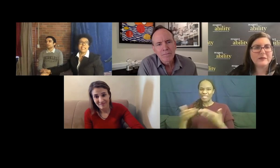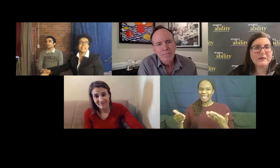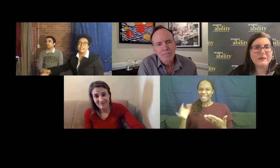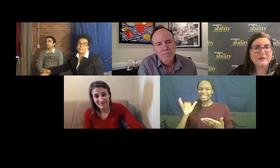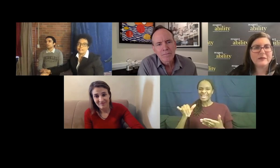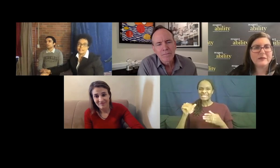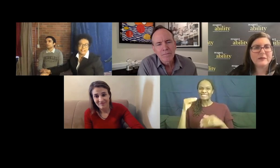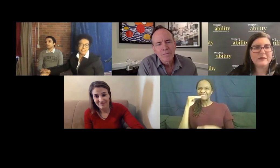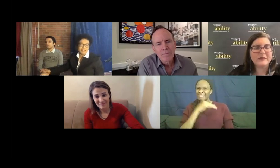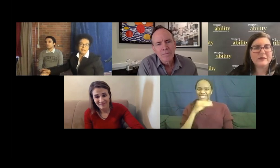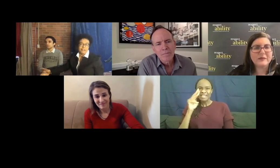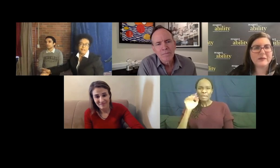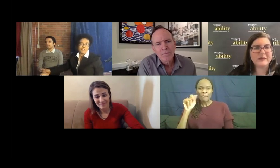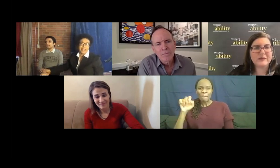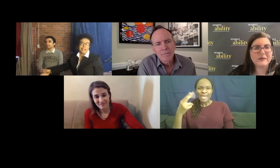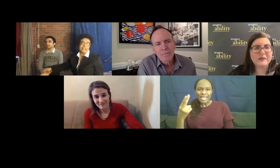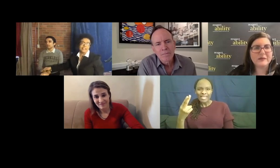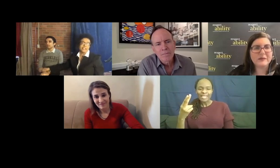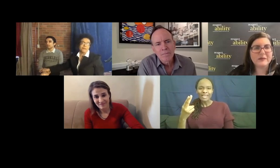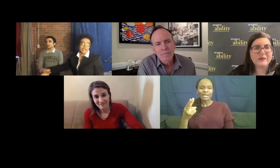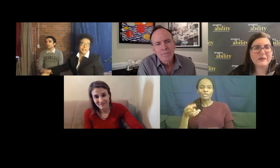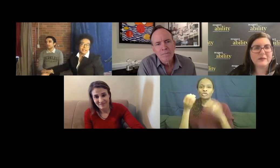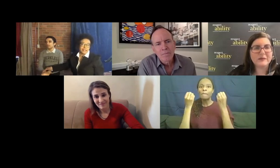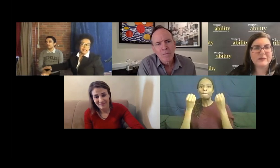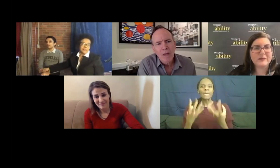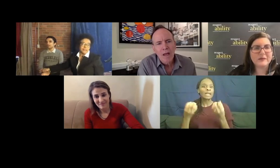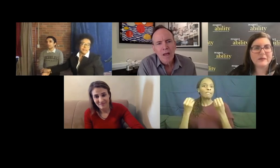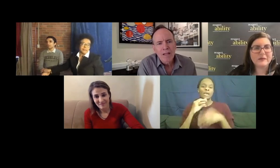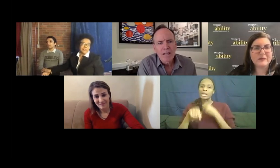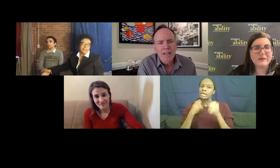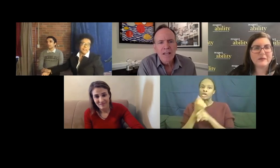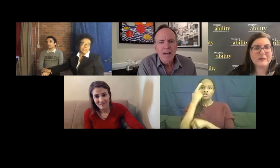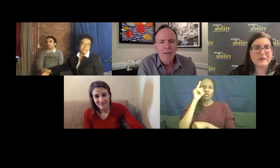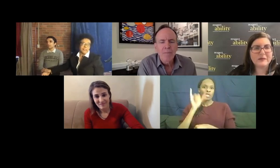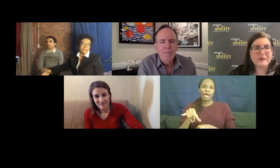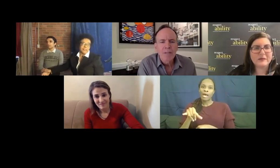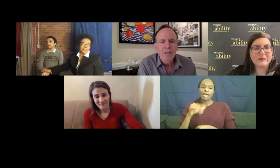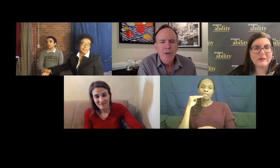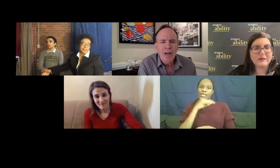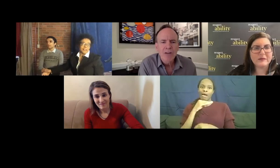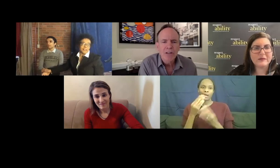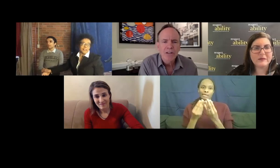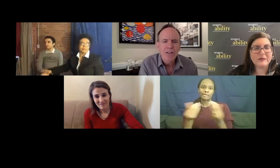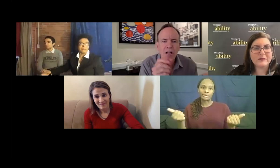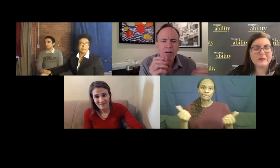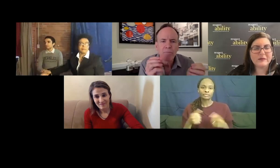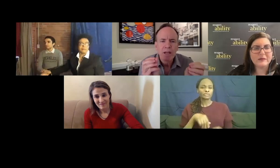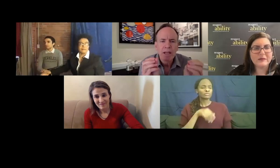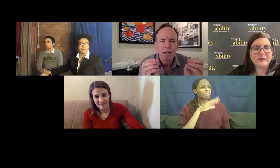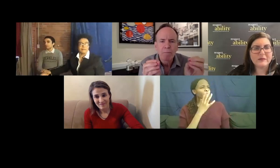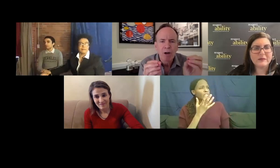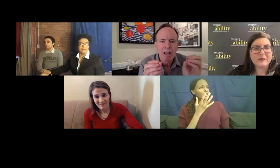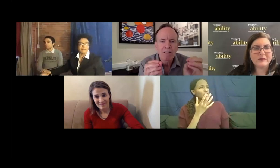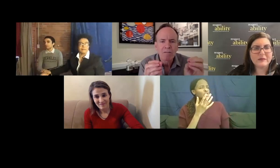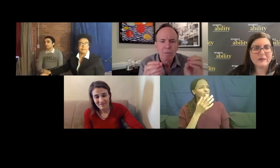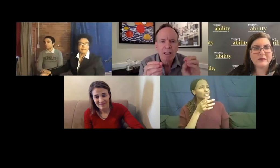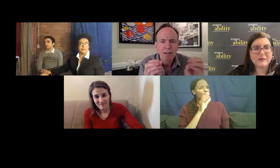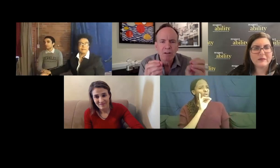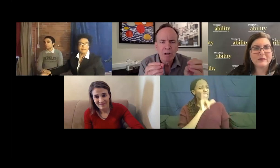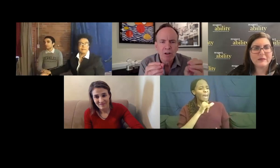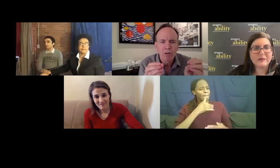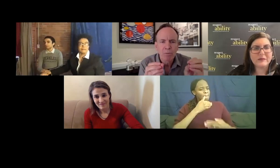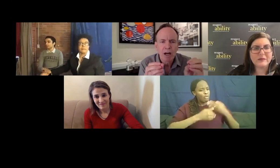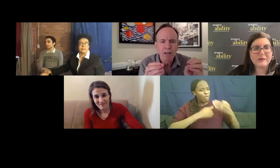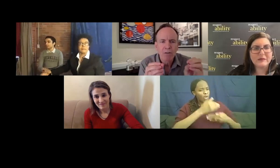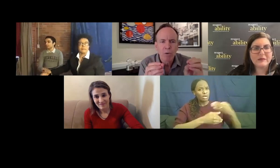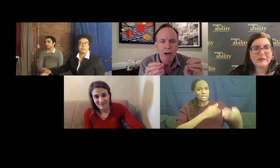mean, it took many years for that to dissipate. Did the, did the process of being in